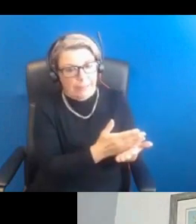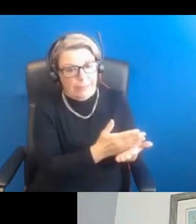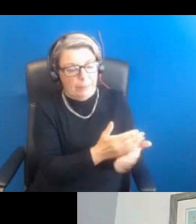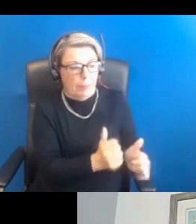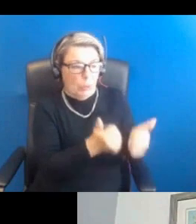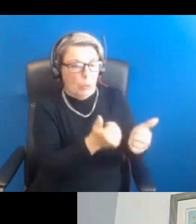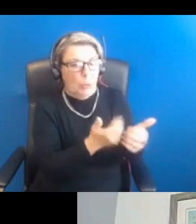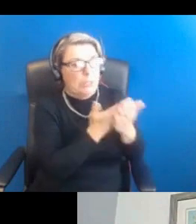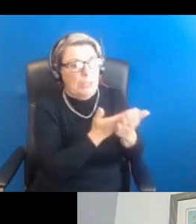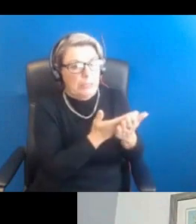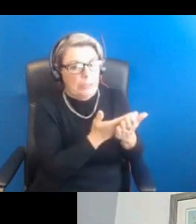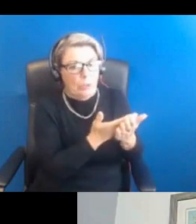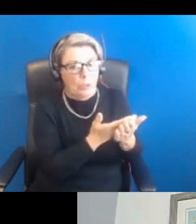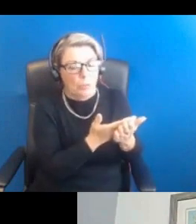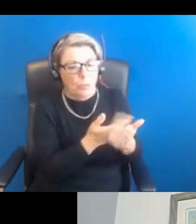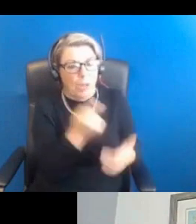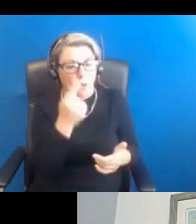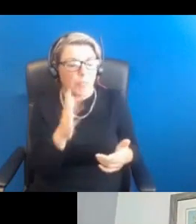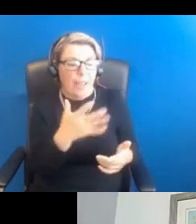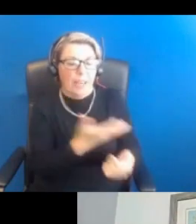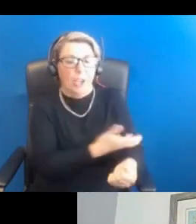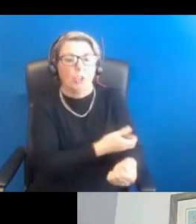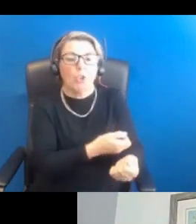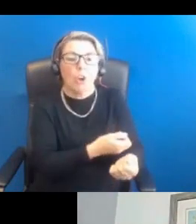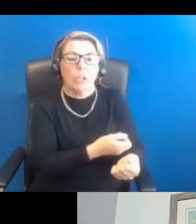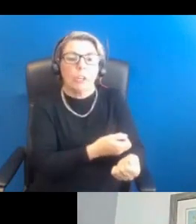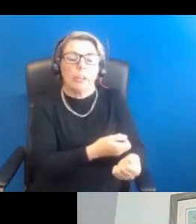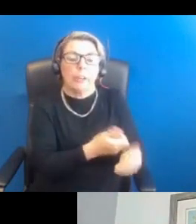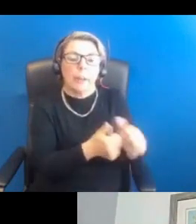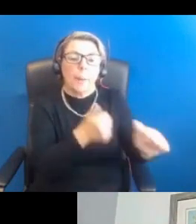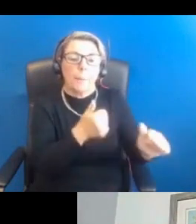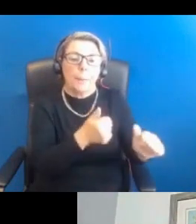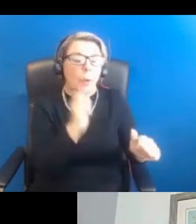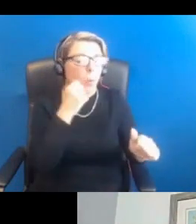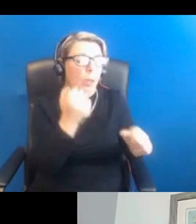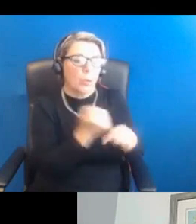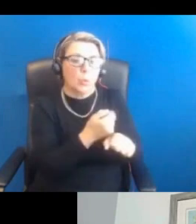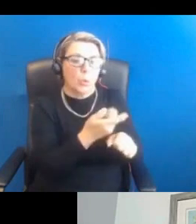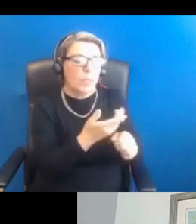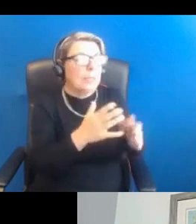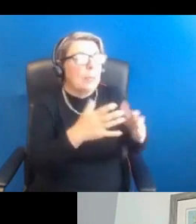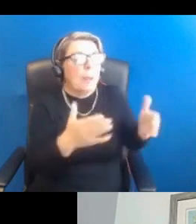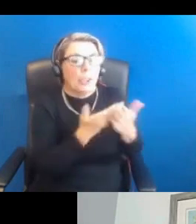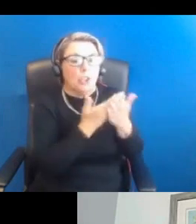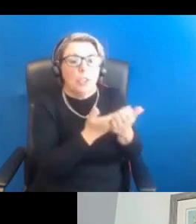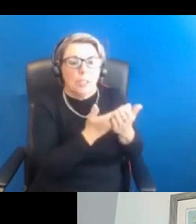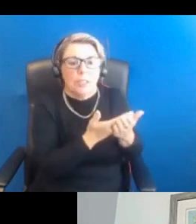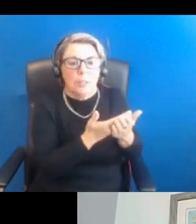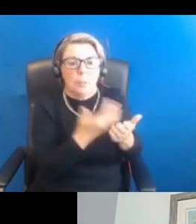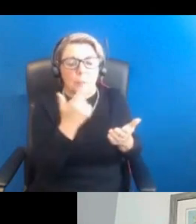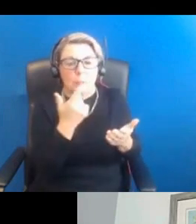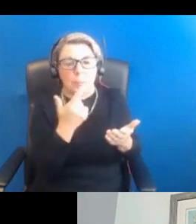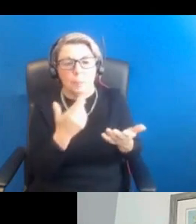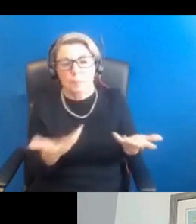studies. And I don't think any drug company is going to is going to do these big studies because a lot of a lot of